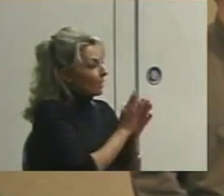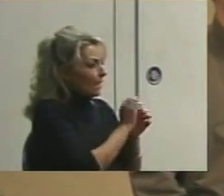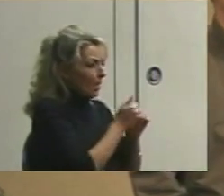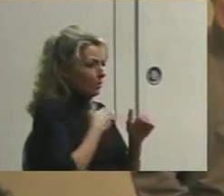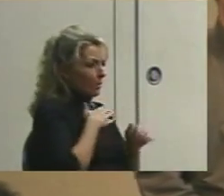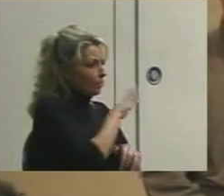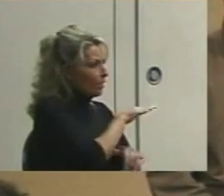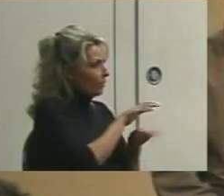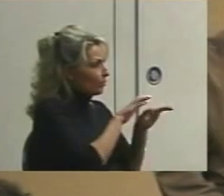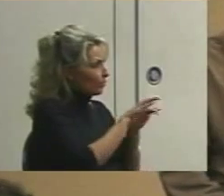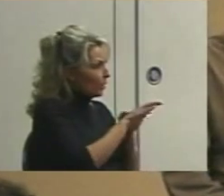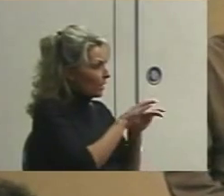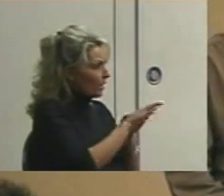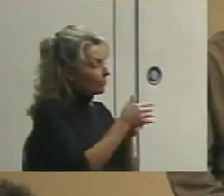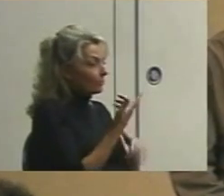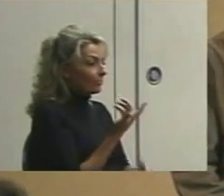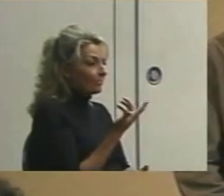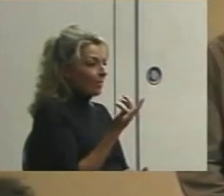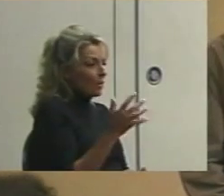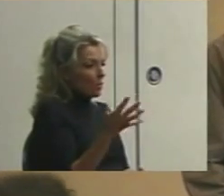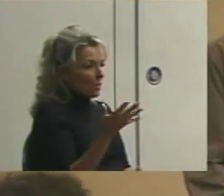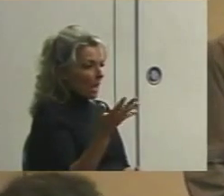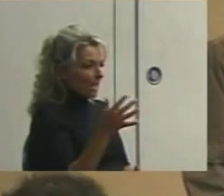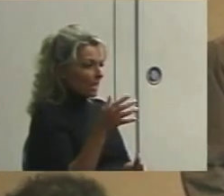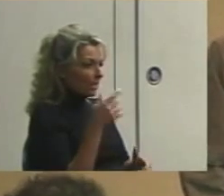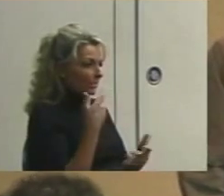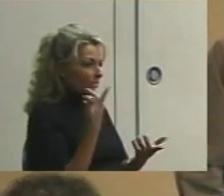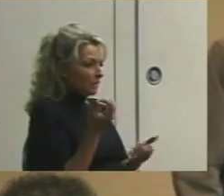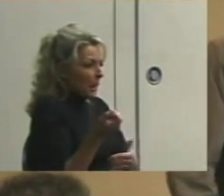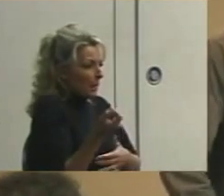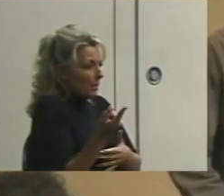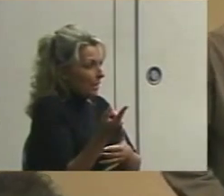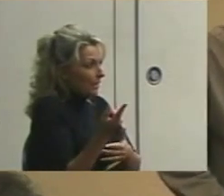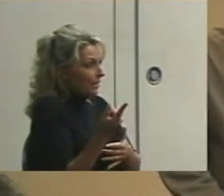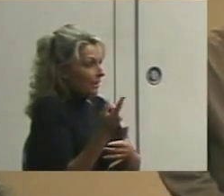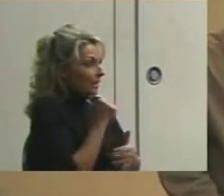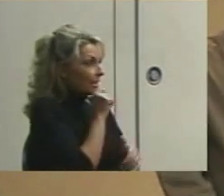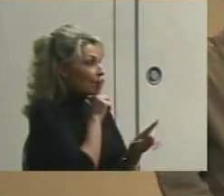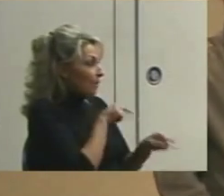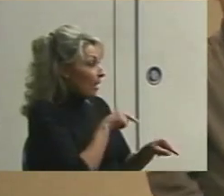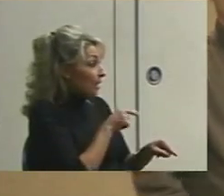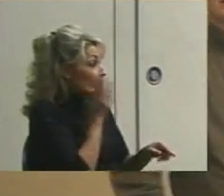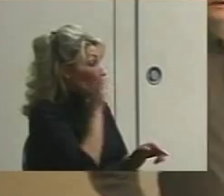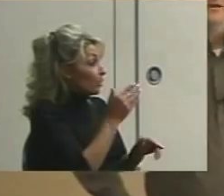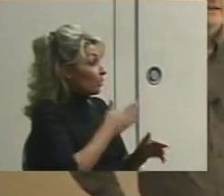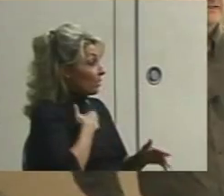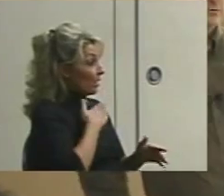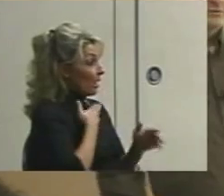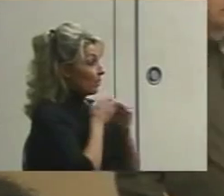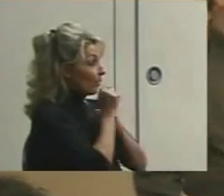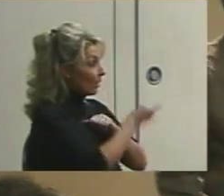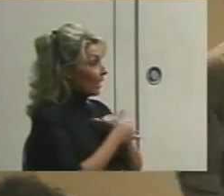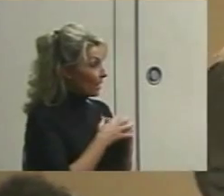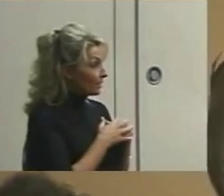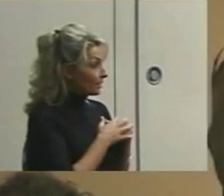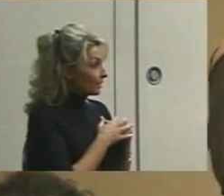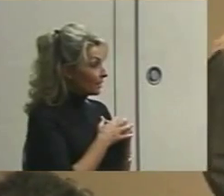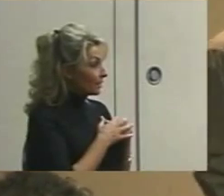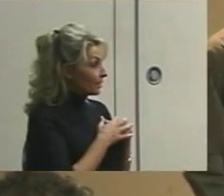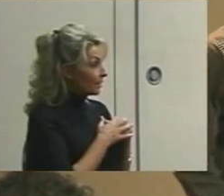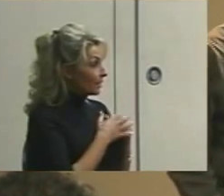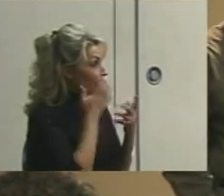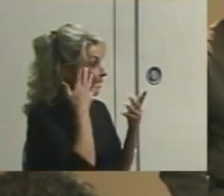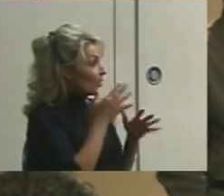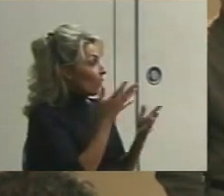how's my child doing? And they said, well, kind of, sort of, a little bit. Would you be very happy with that? They said, well, no, we didn't know